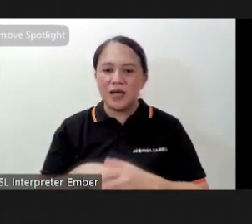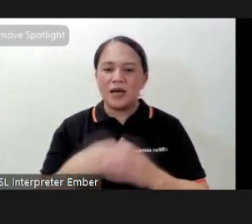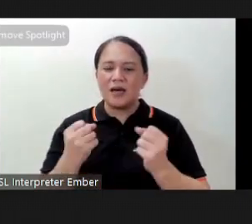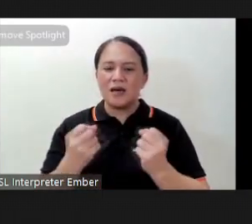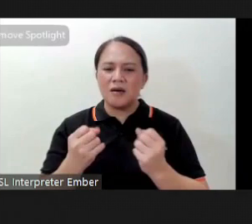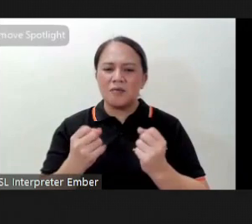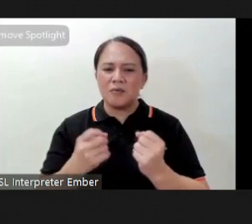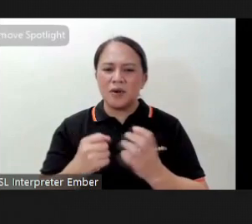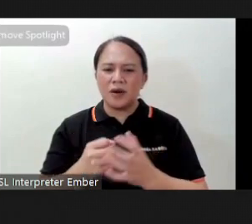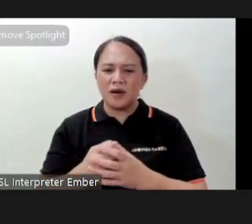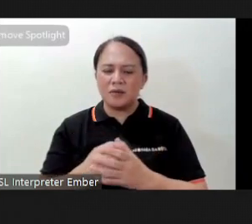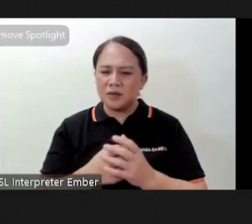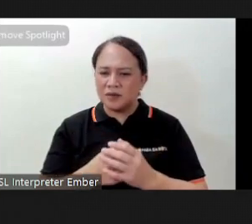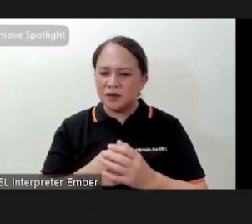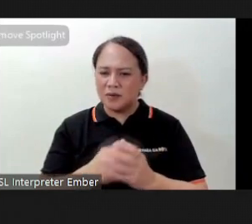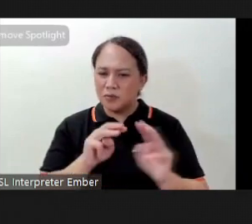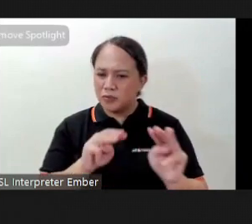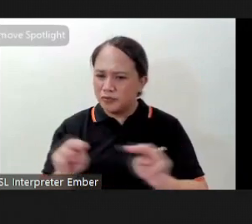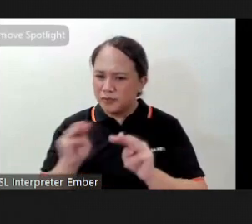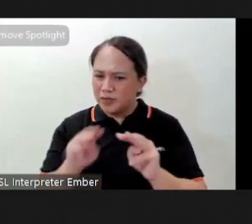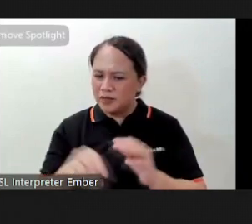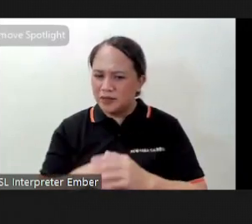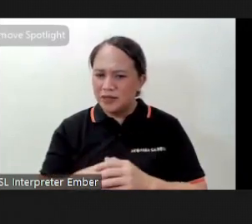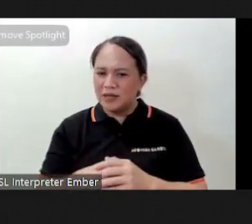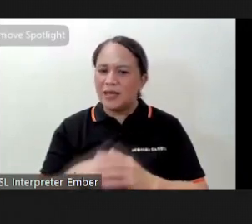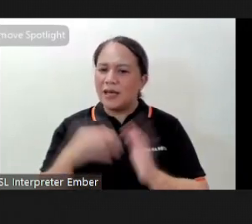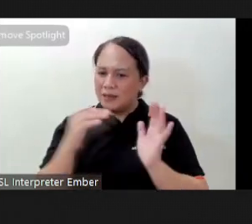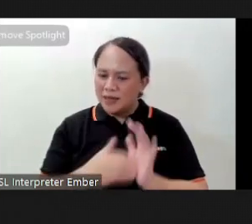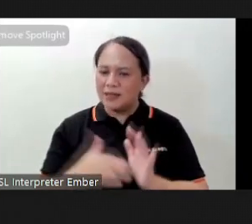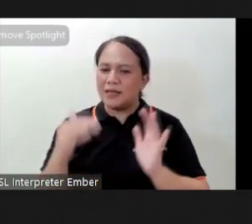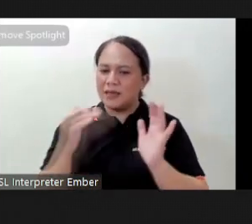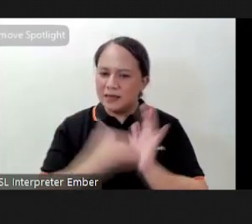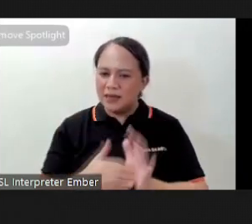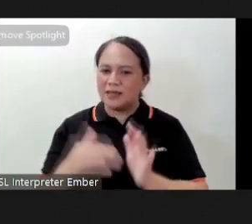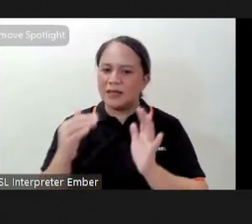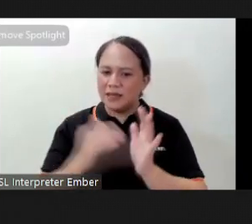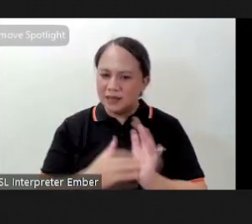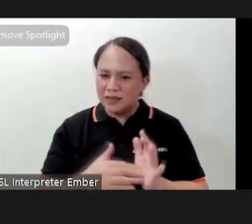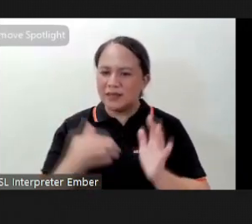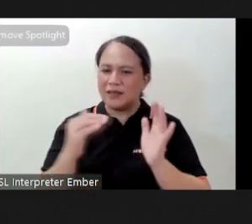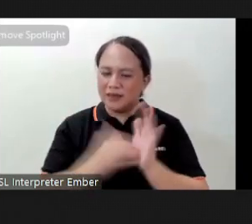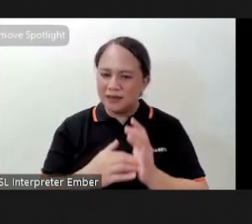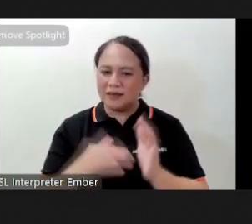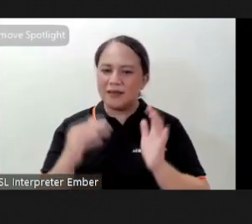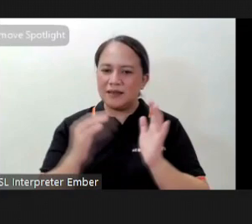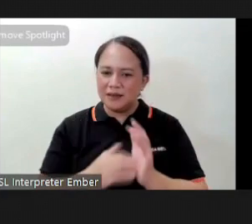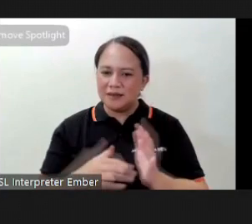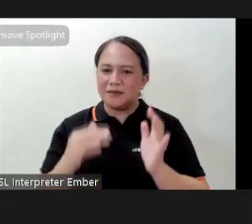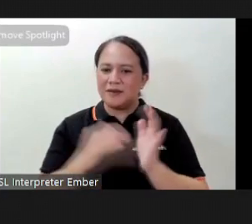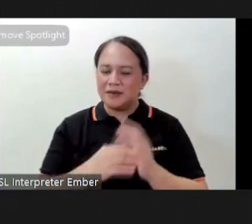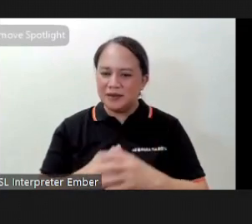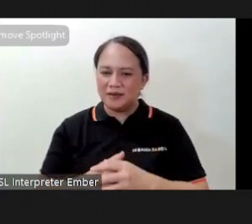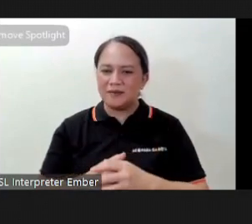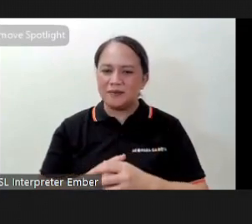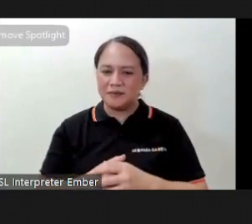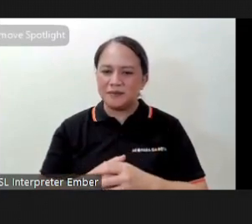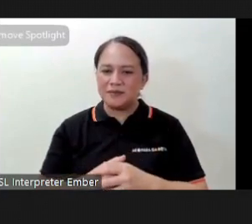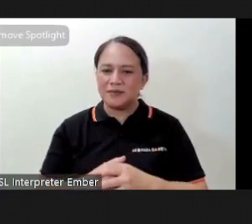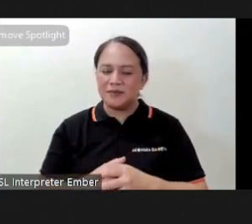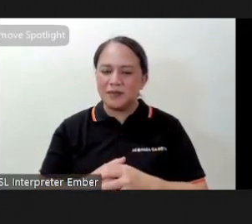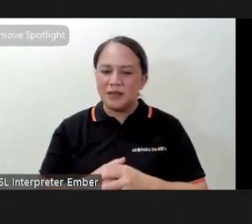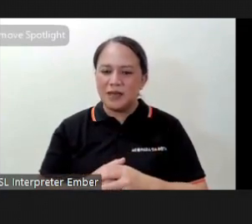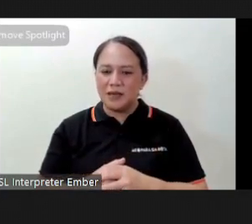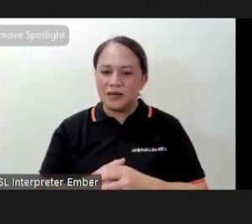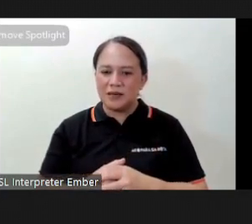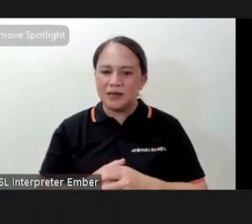articulation involved so keep repeating the movement swinging your arms back and forth back and forth but while you're swinging your arms to one